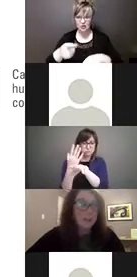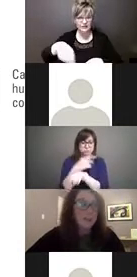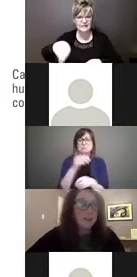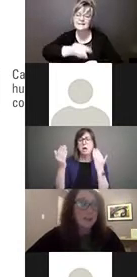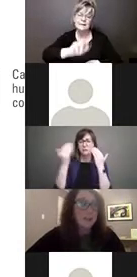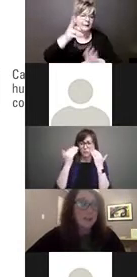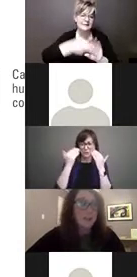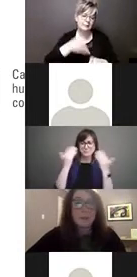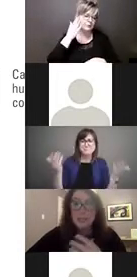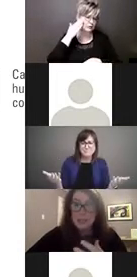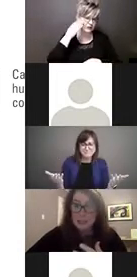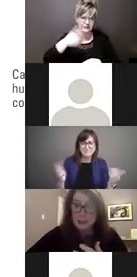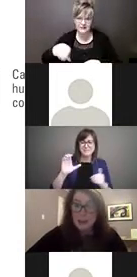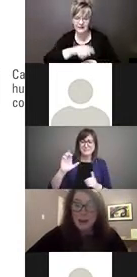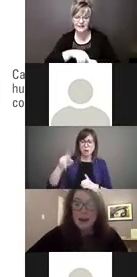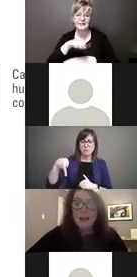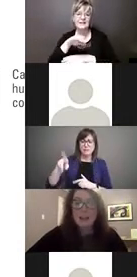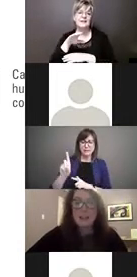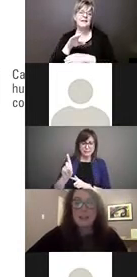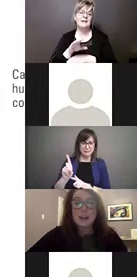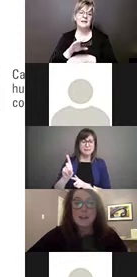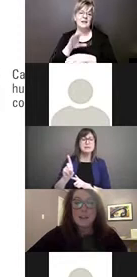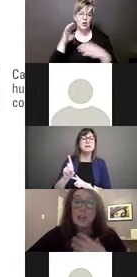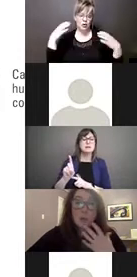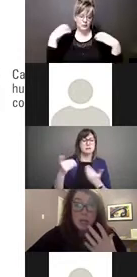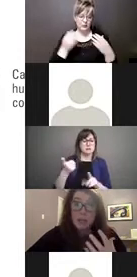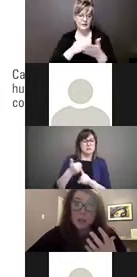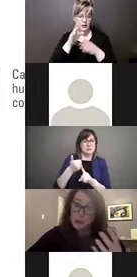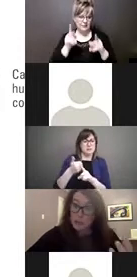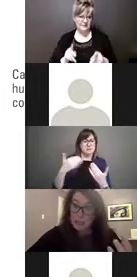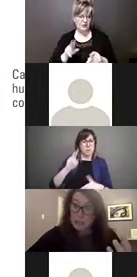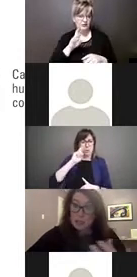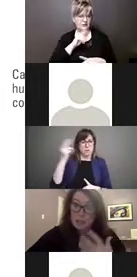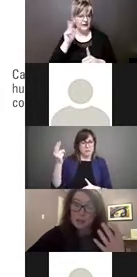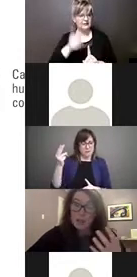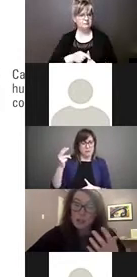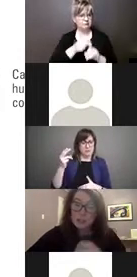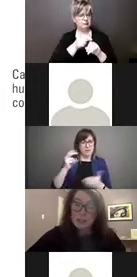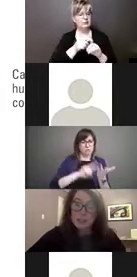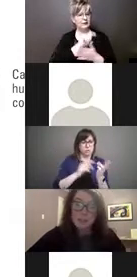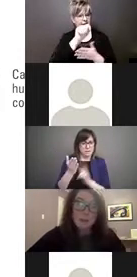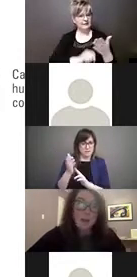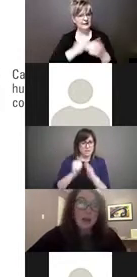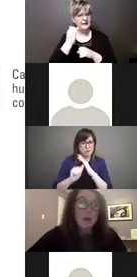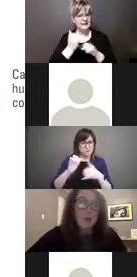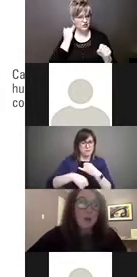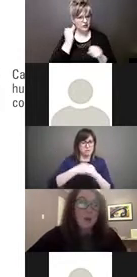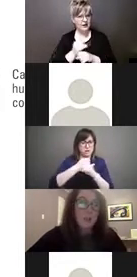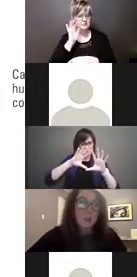fact that the CRPD is a very unique treaty in the international system,